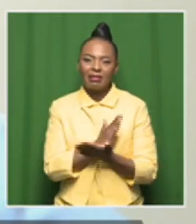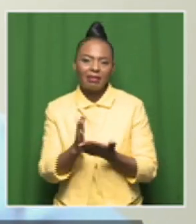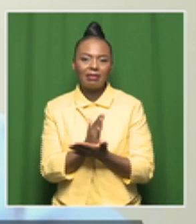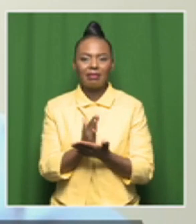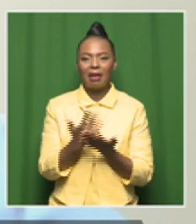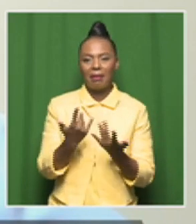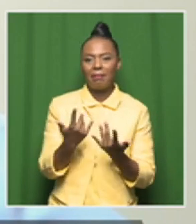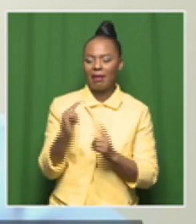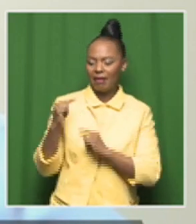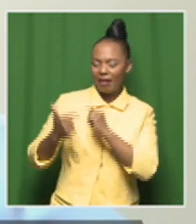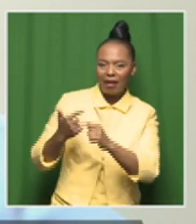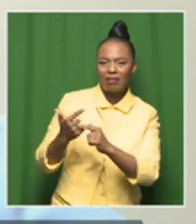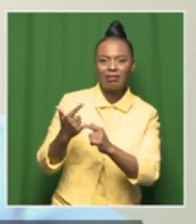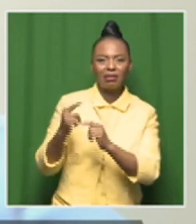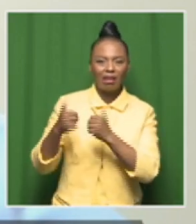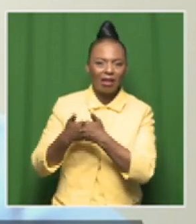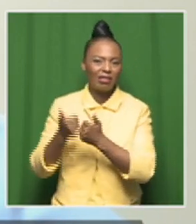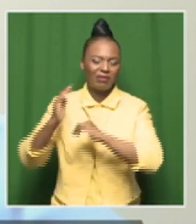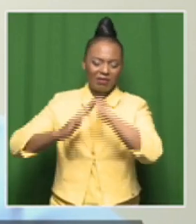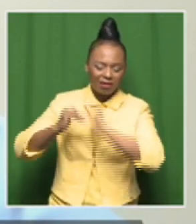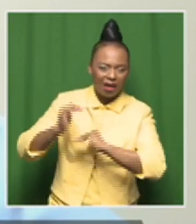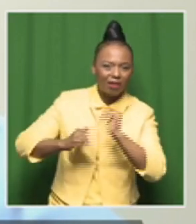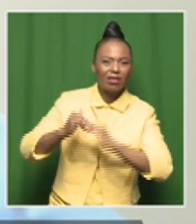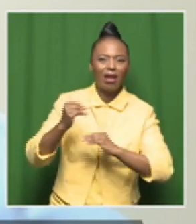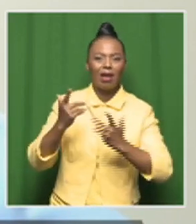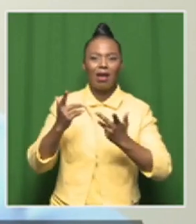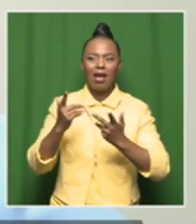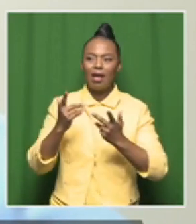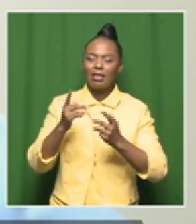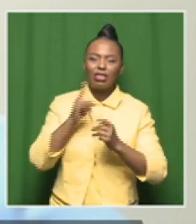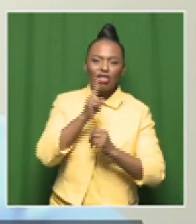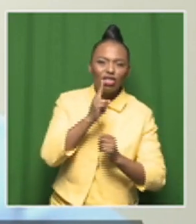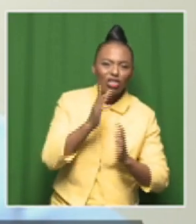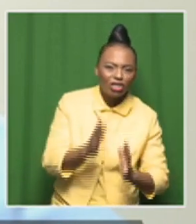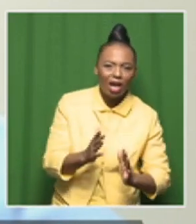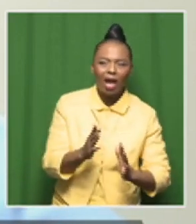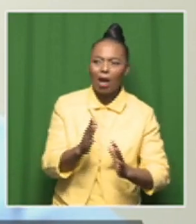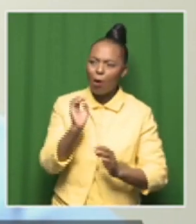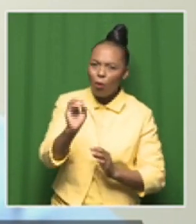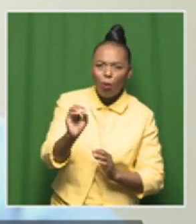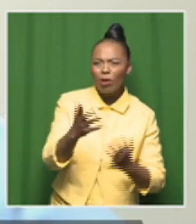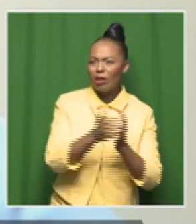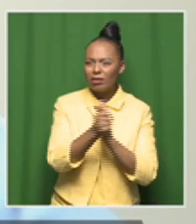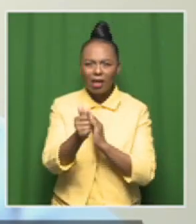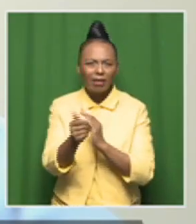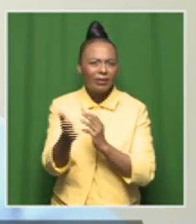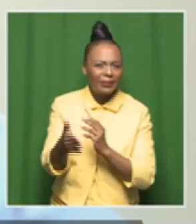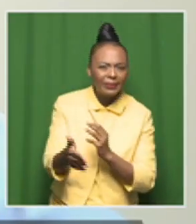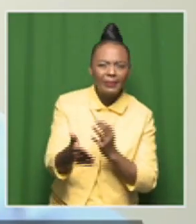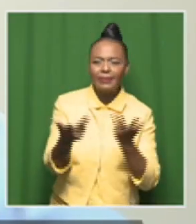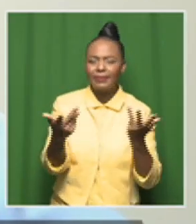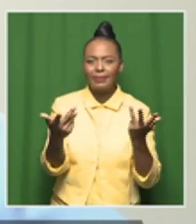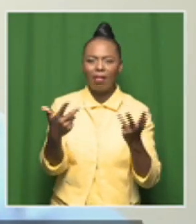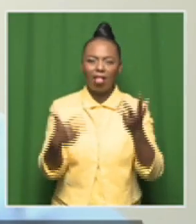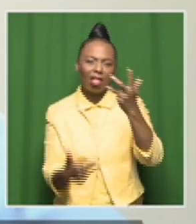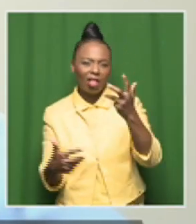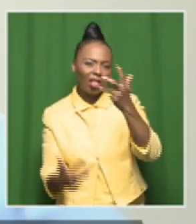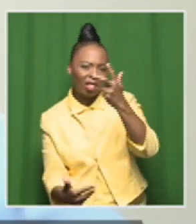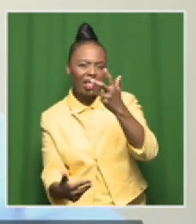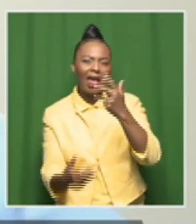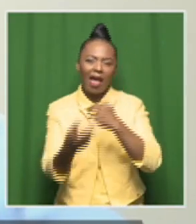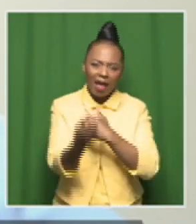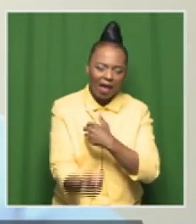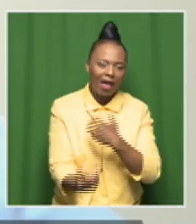related to infrastructure, to the access to teachers, and access to technology. But in